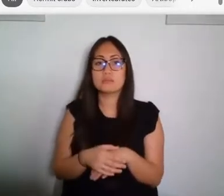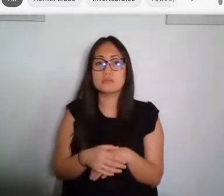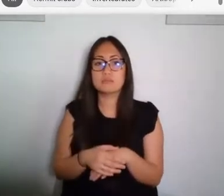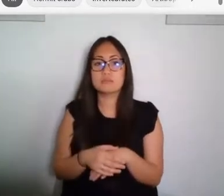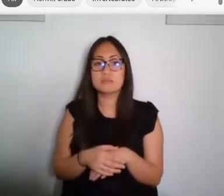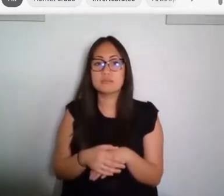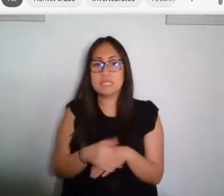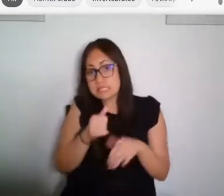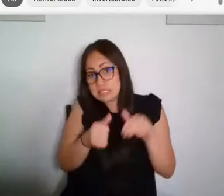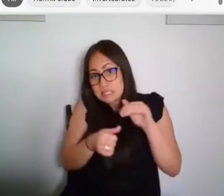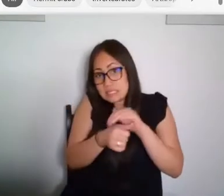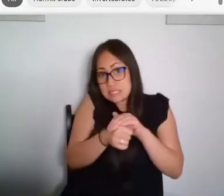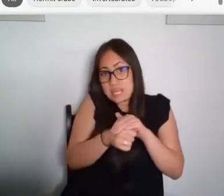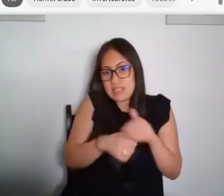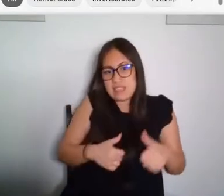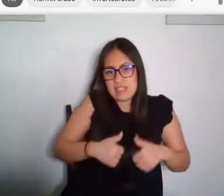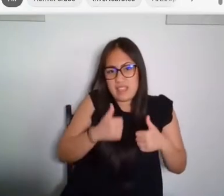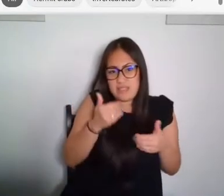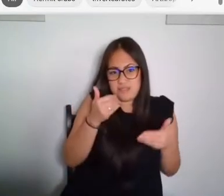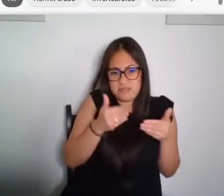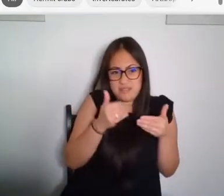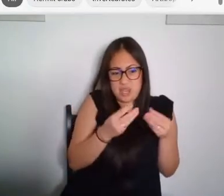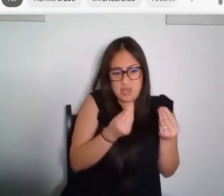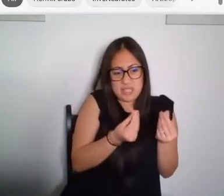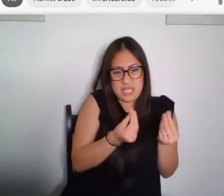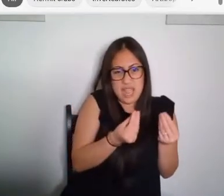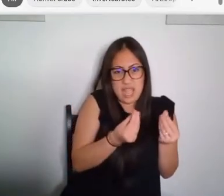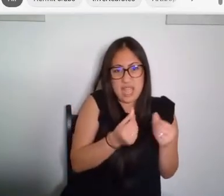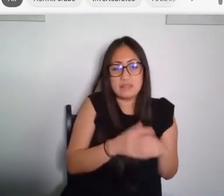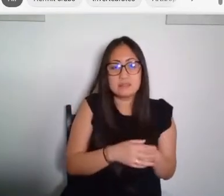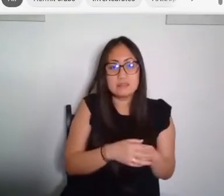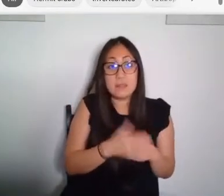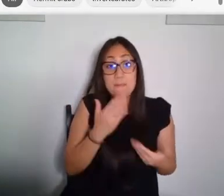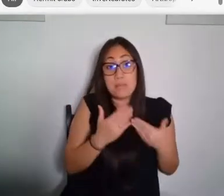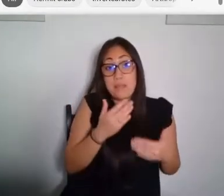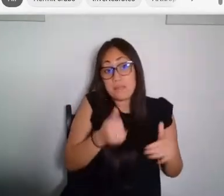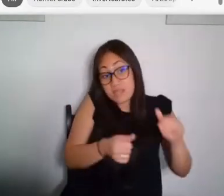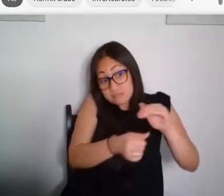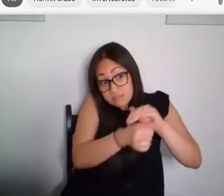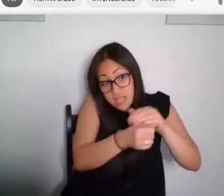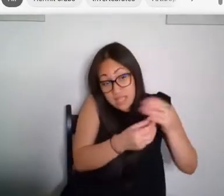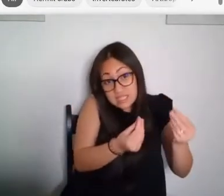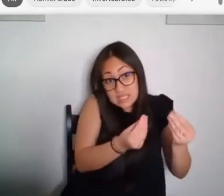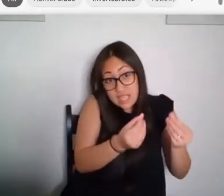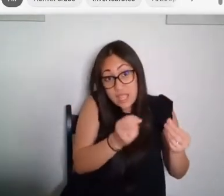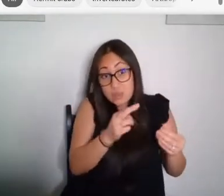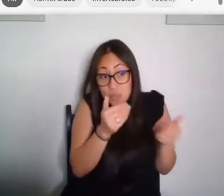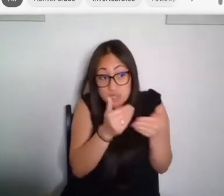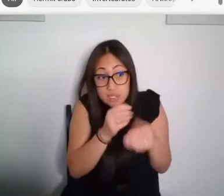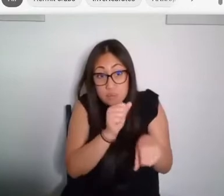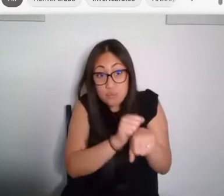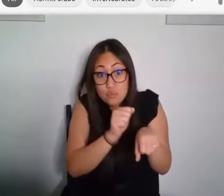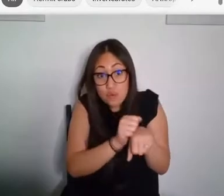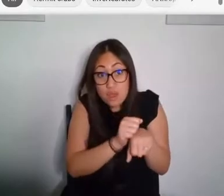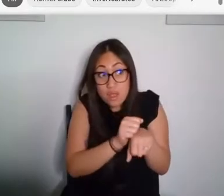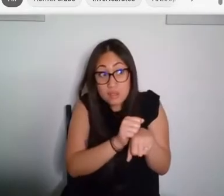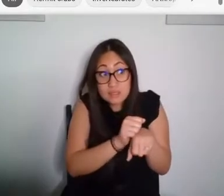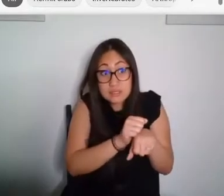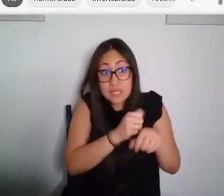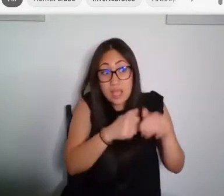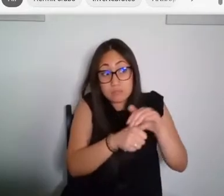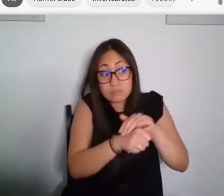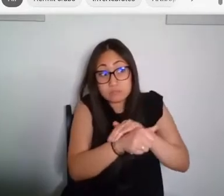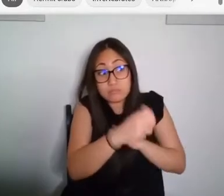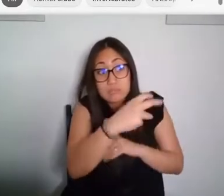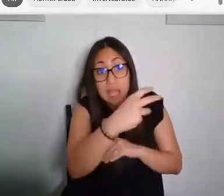areas close to shore. They may hide under the sand, in leaf litter, or beneath rocks during the day and come out during the cooler nighttime hours.